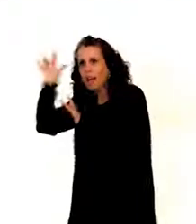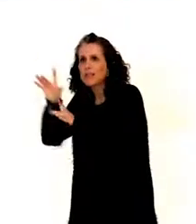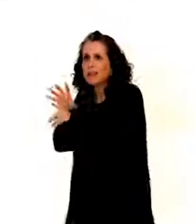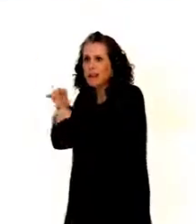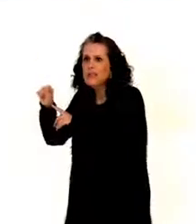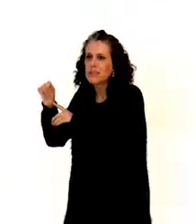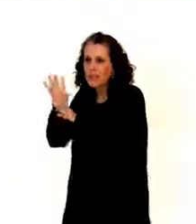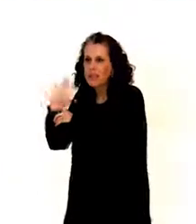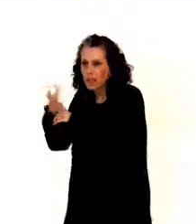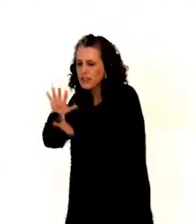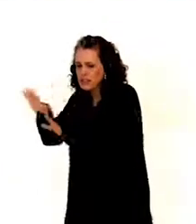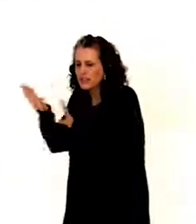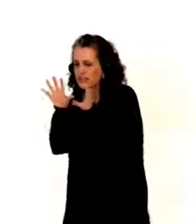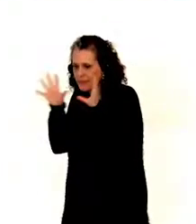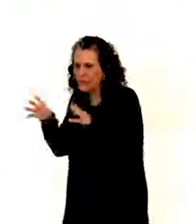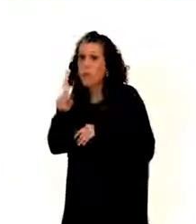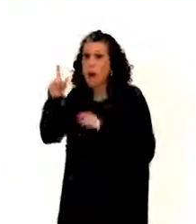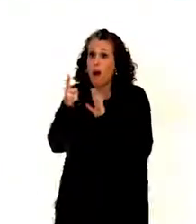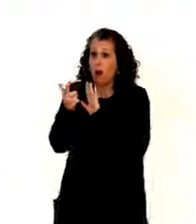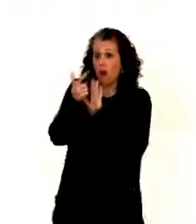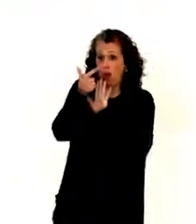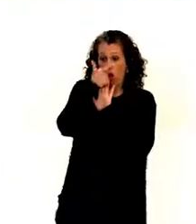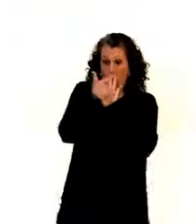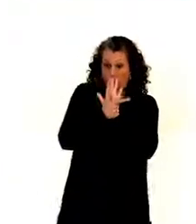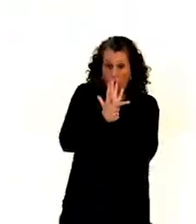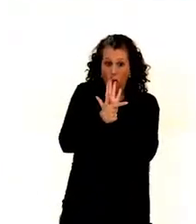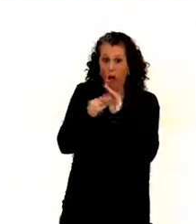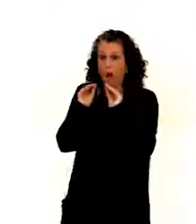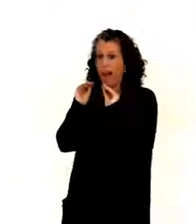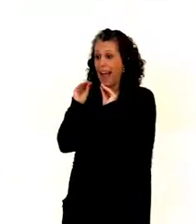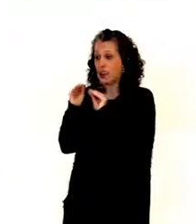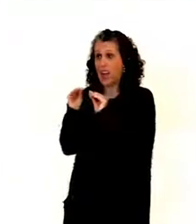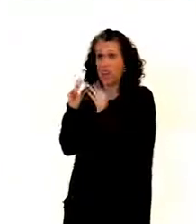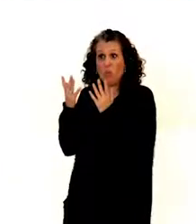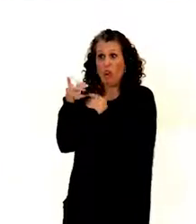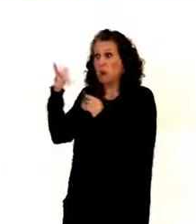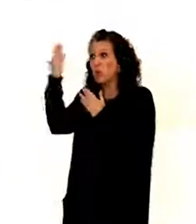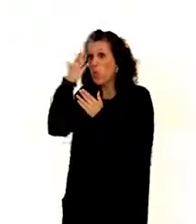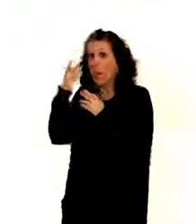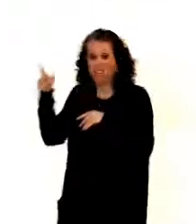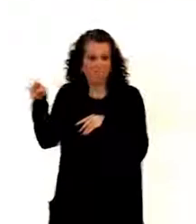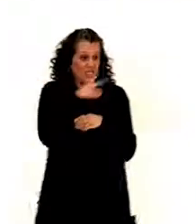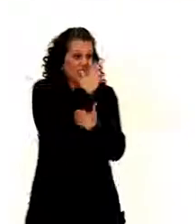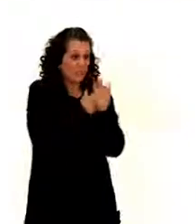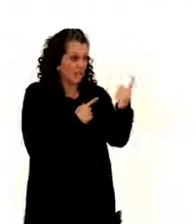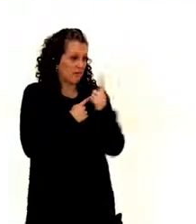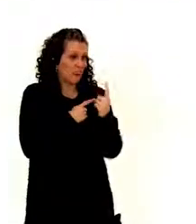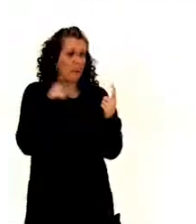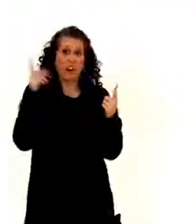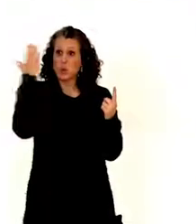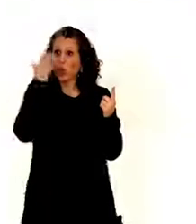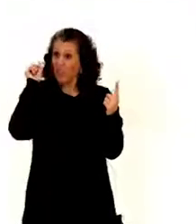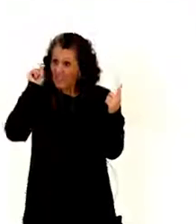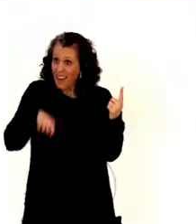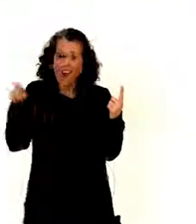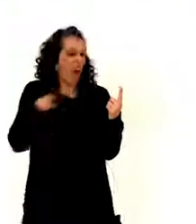illegal to say in law and education that school can reject the student on grounds of his disability or her